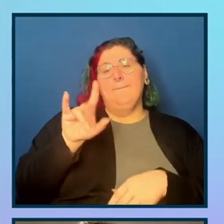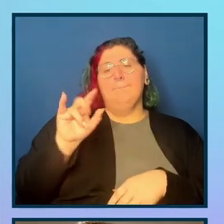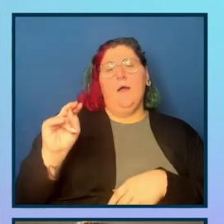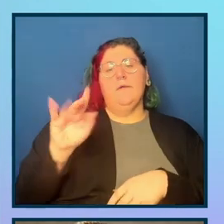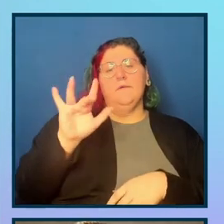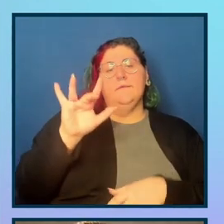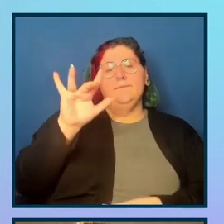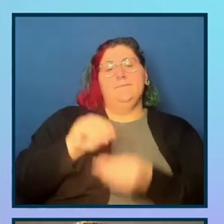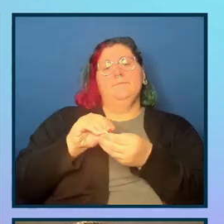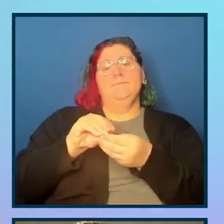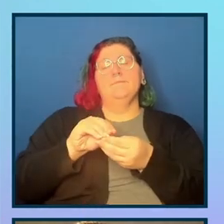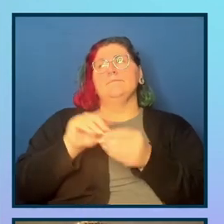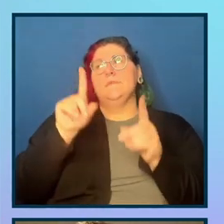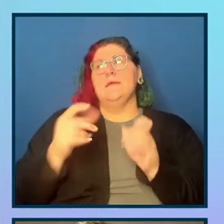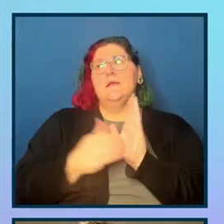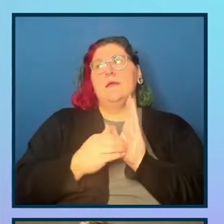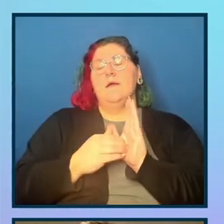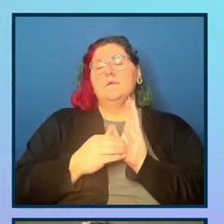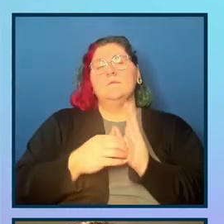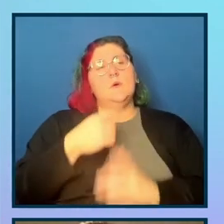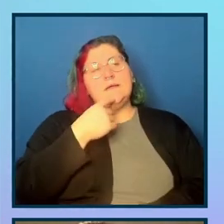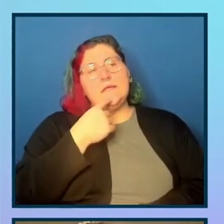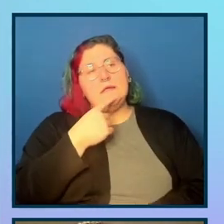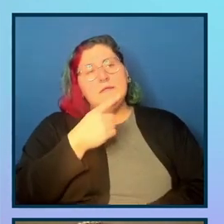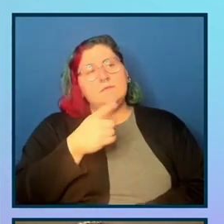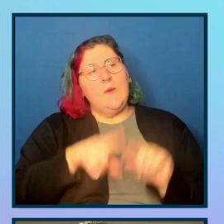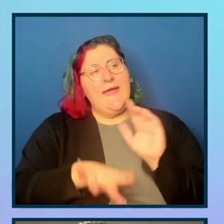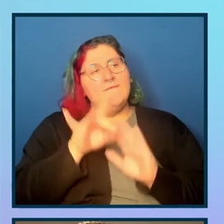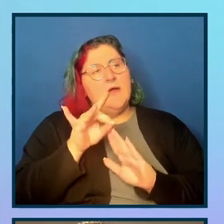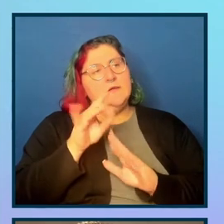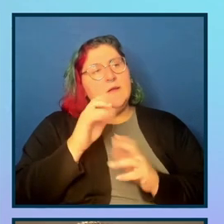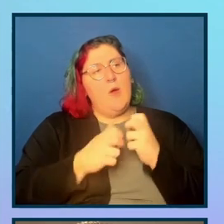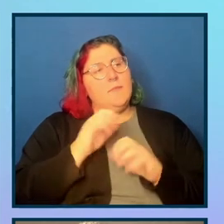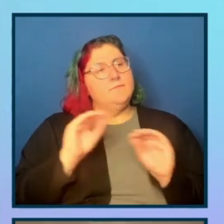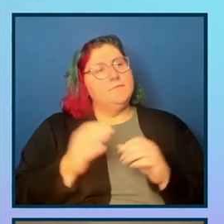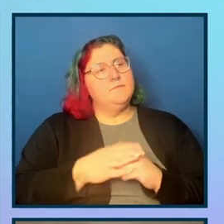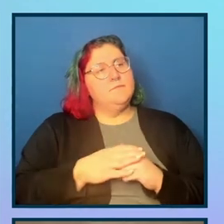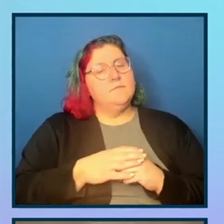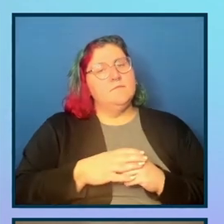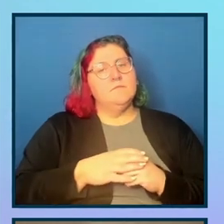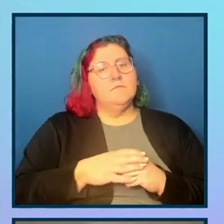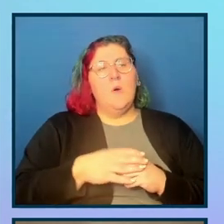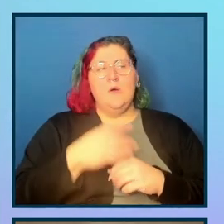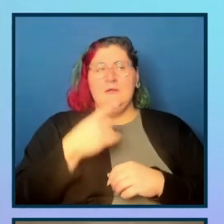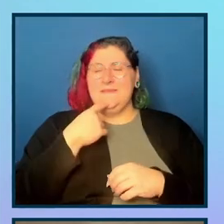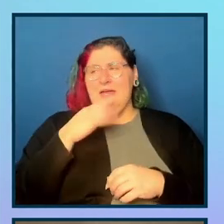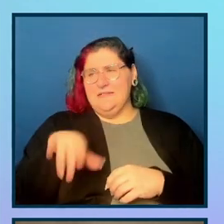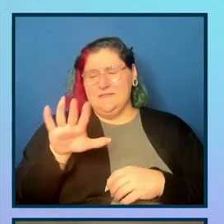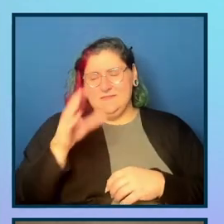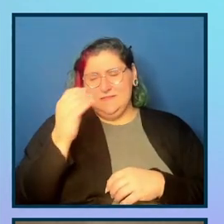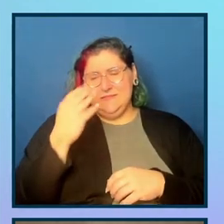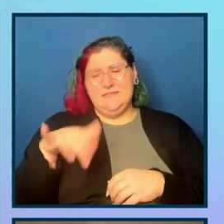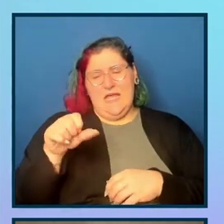uh, that the, we couldn't find anything, uh, dealing with the expanded or collapsed state. So I'm going to tell it, Hey, it's in the collapsed state right now. Let's move to the